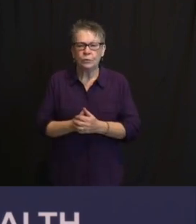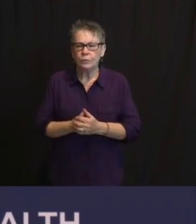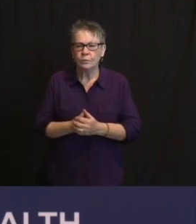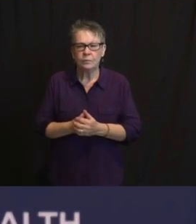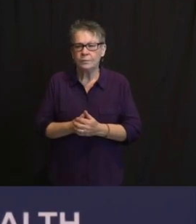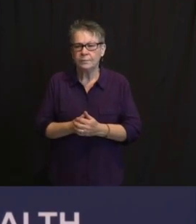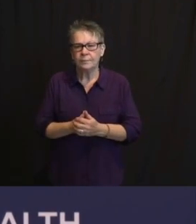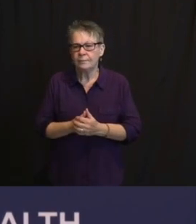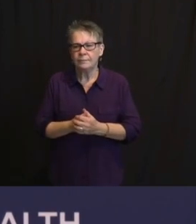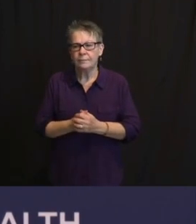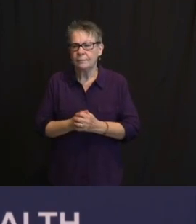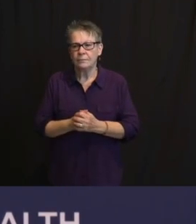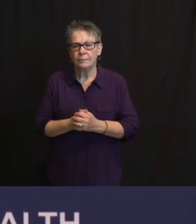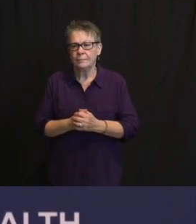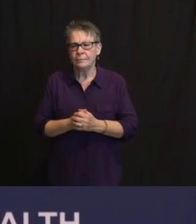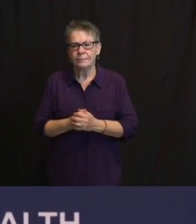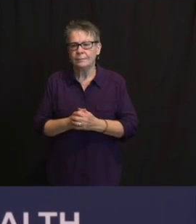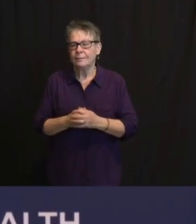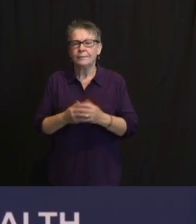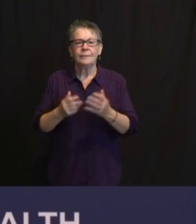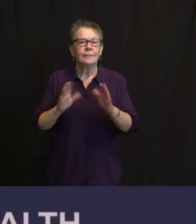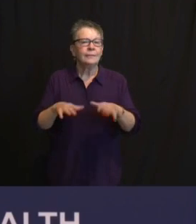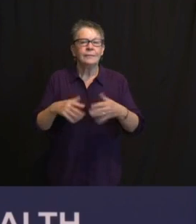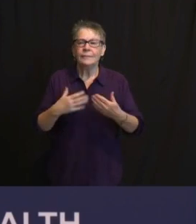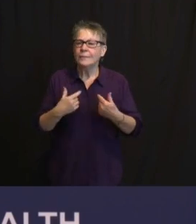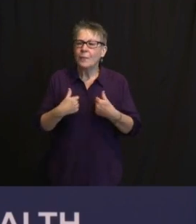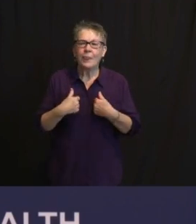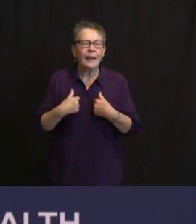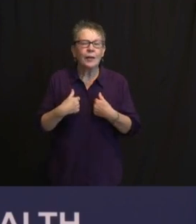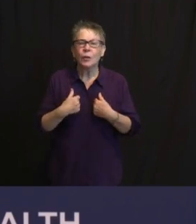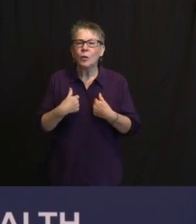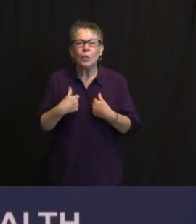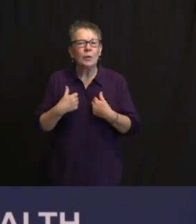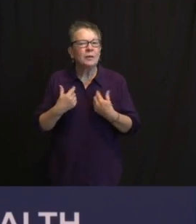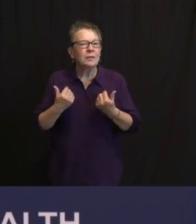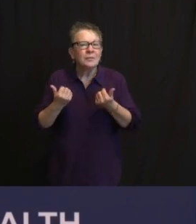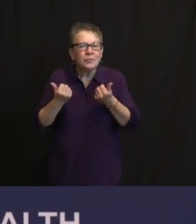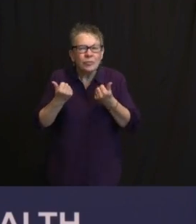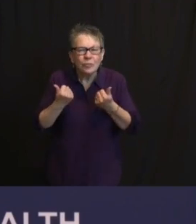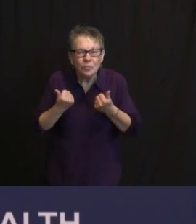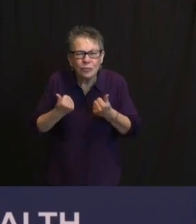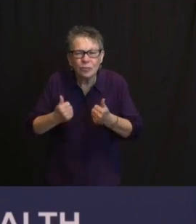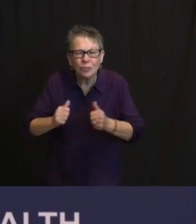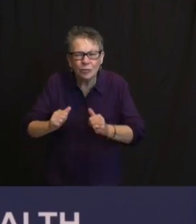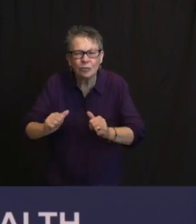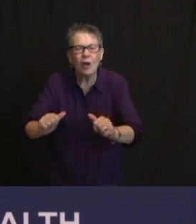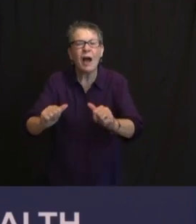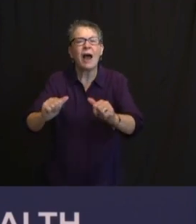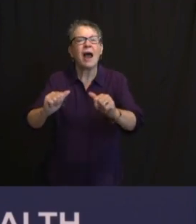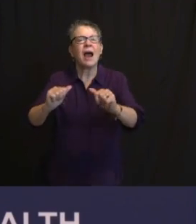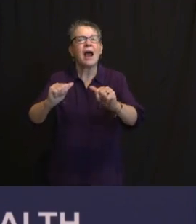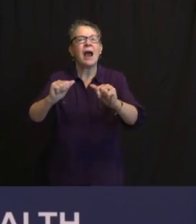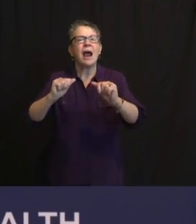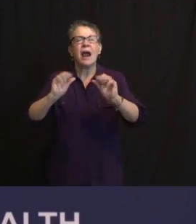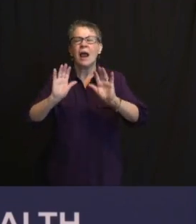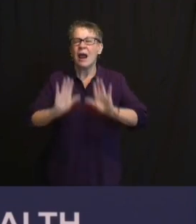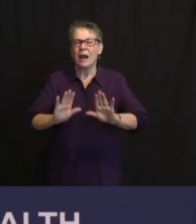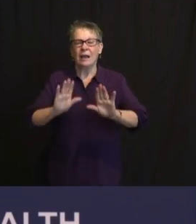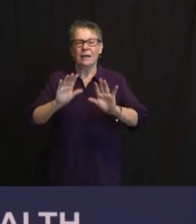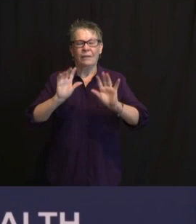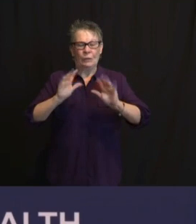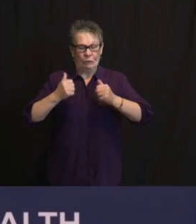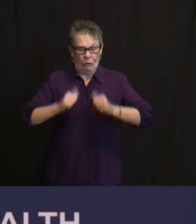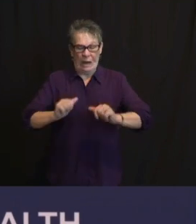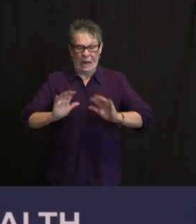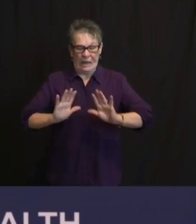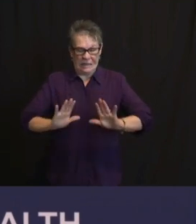DAY. SO, WE'RE TRYING TO DO THIS IN A SORT OF PHASED-IN WAY. I THINK, YOU KNOW, AT THE END OF THE DAY, I